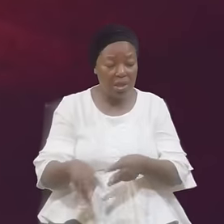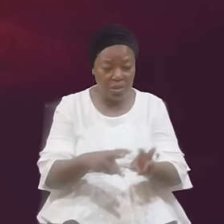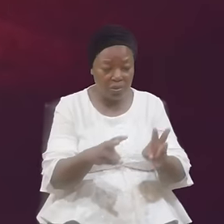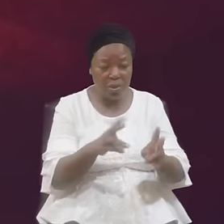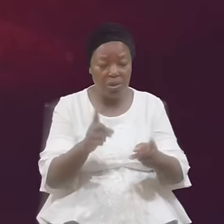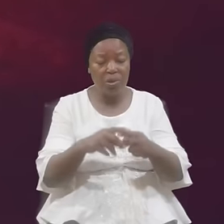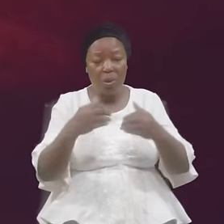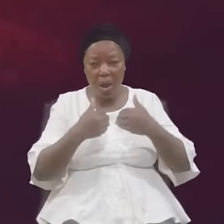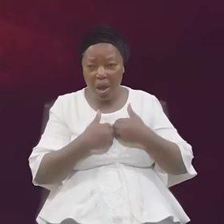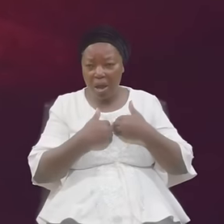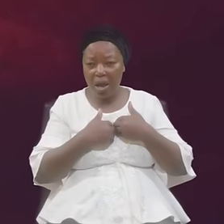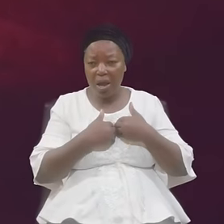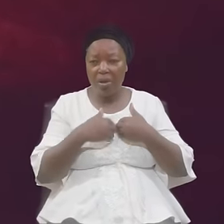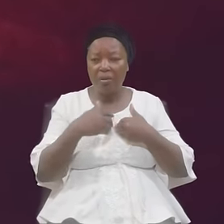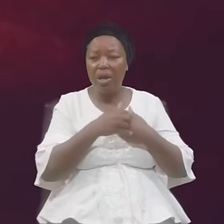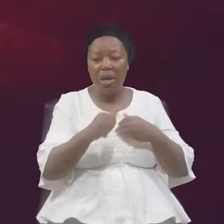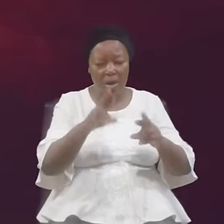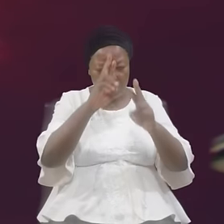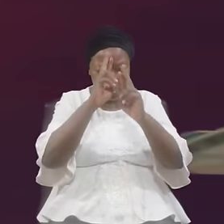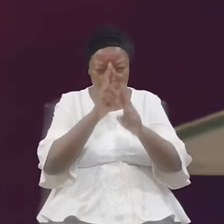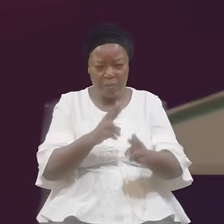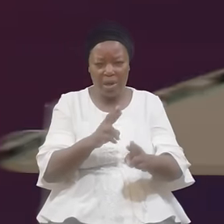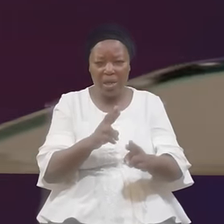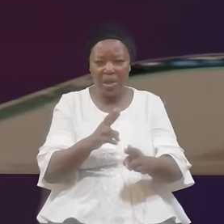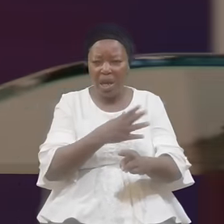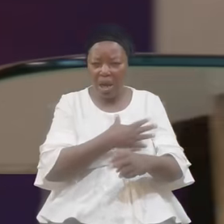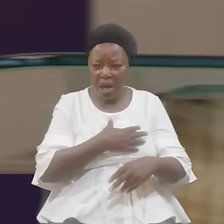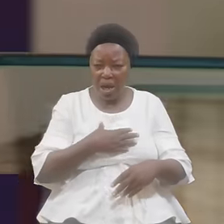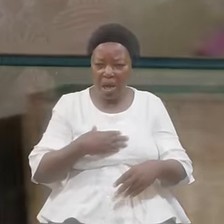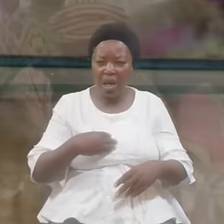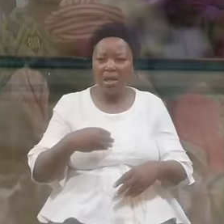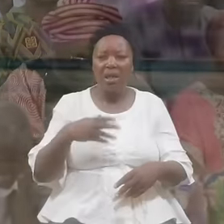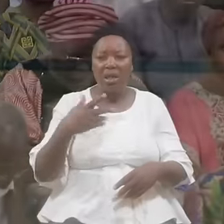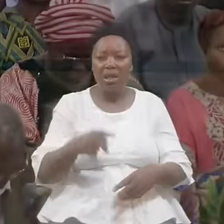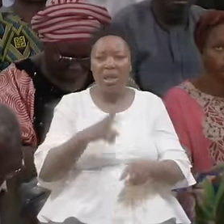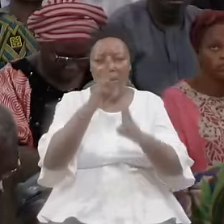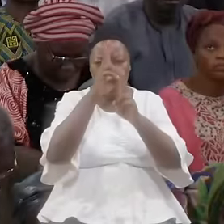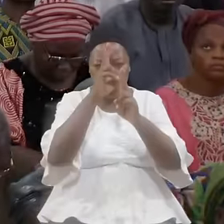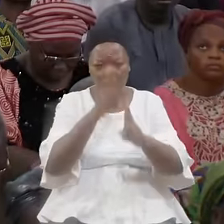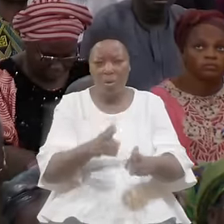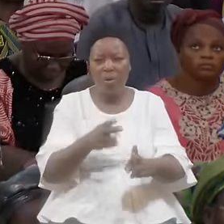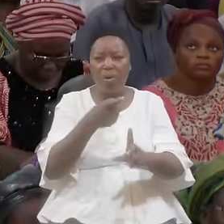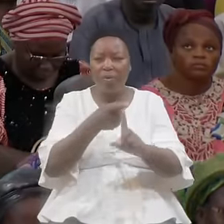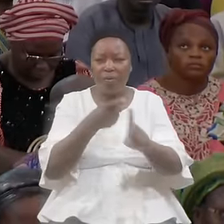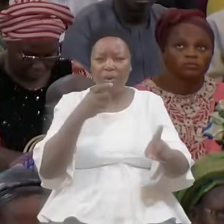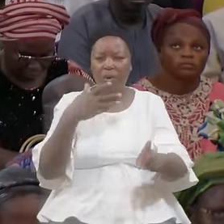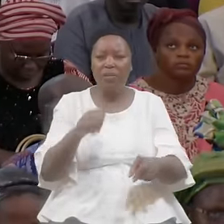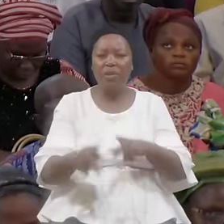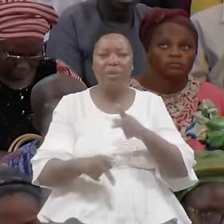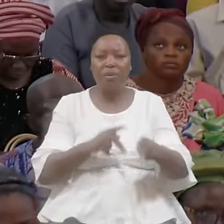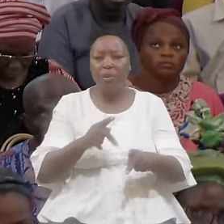Have The Respect And The Honor From The People